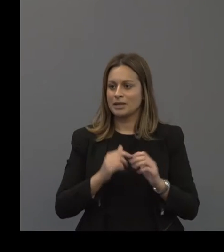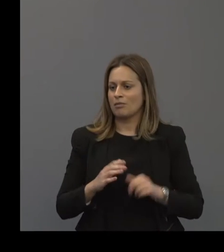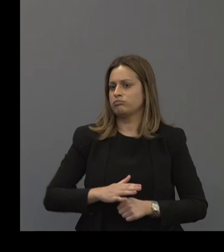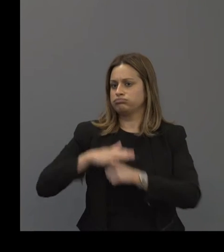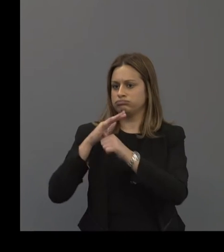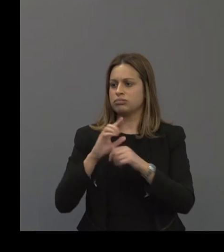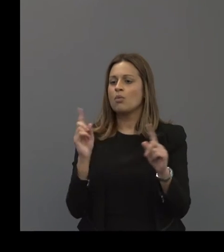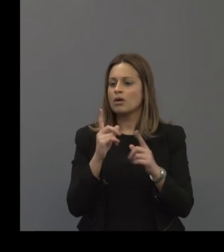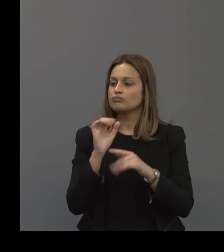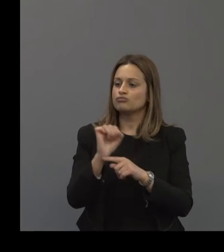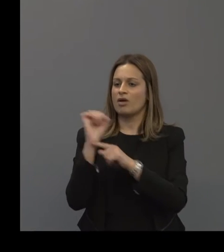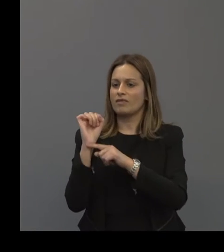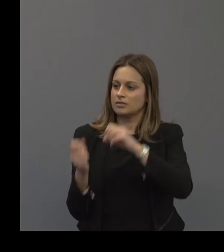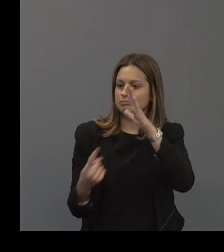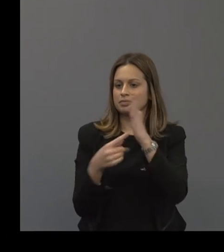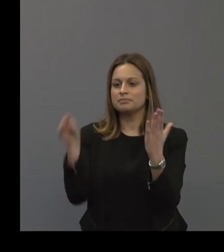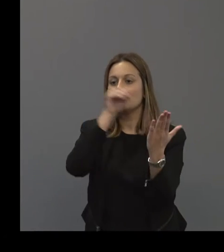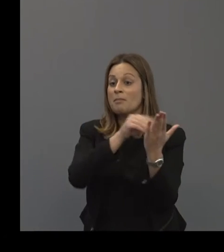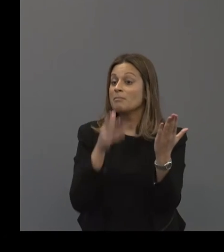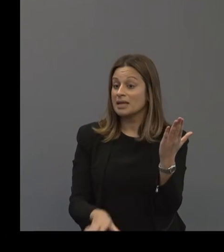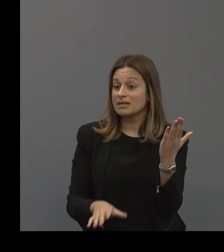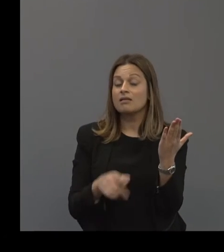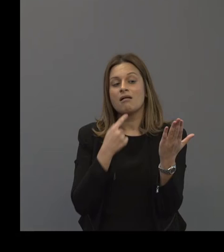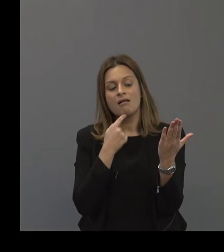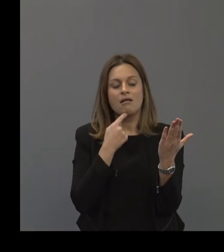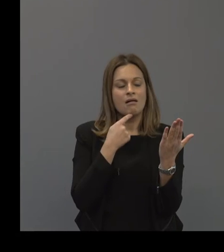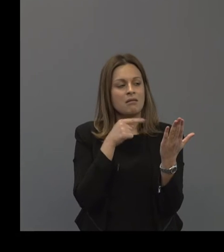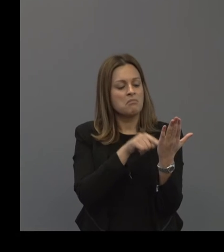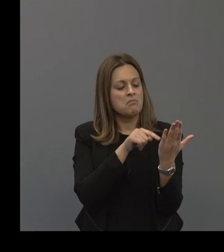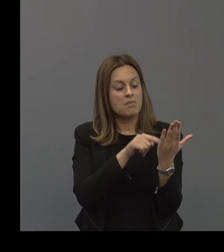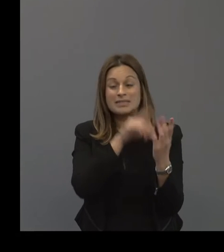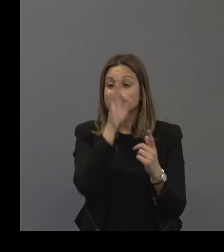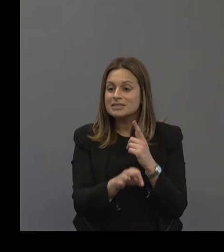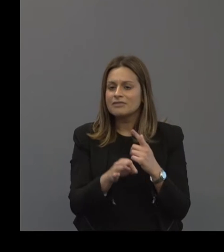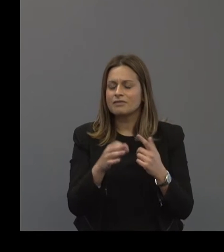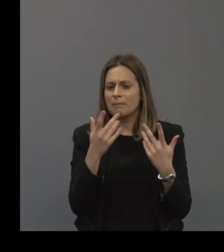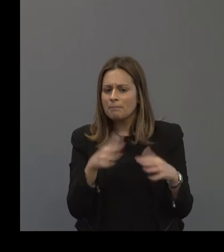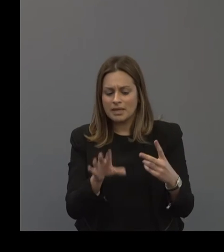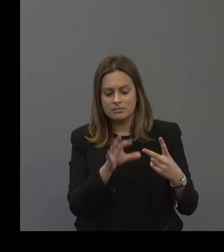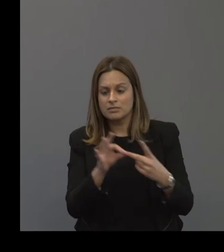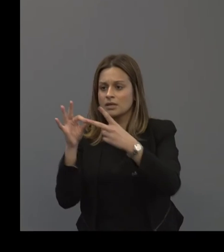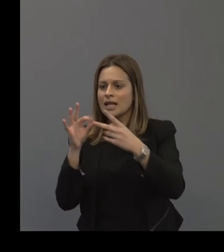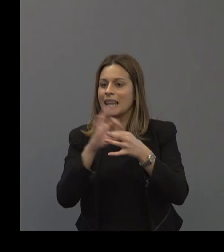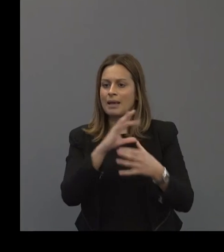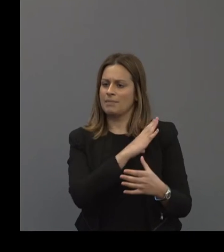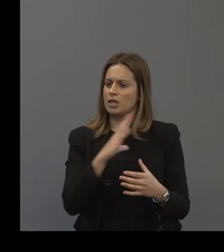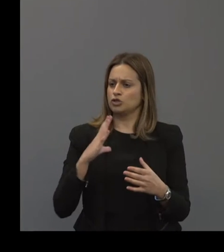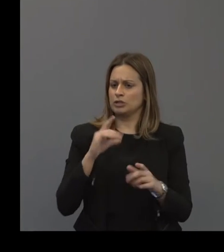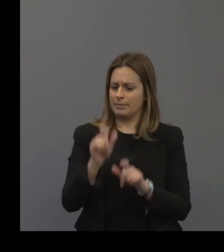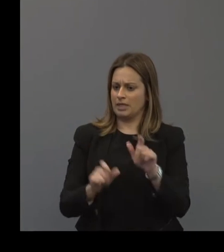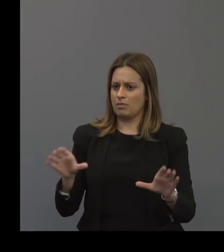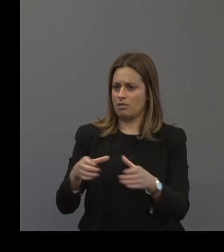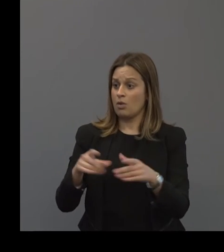prevalence or prevention was in that document and that you specifically also pulled out military personnel